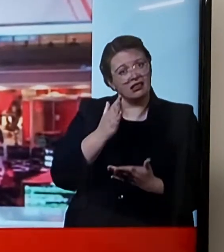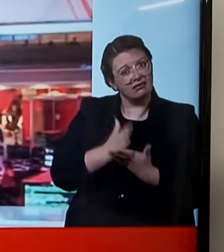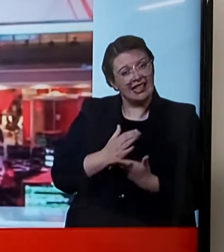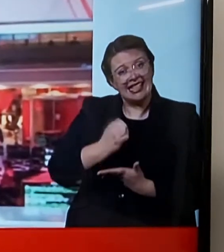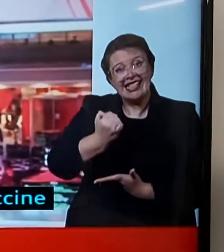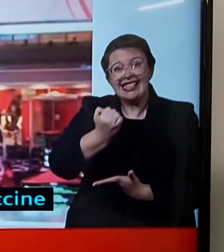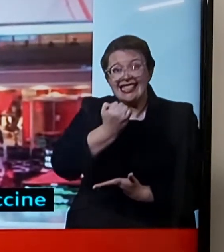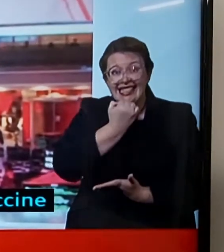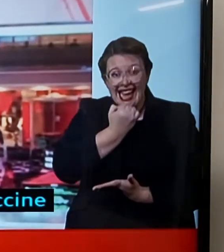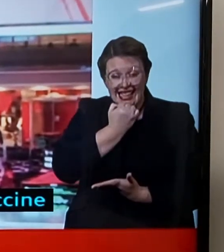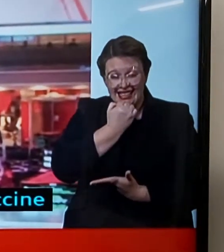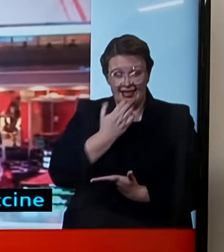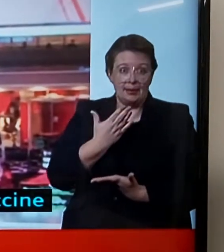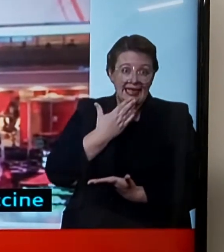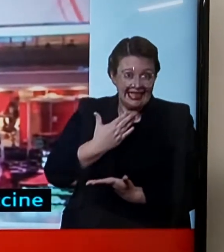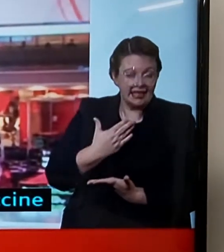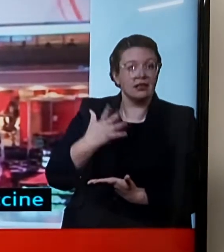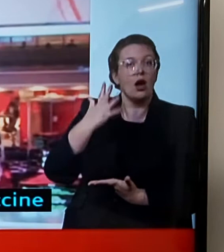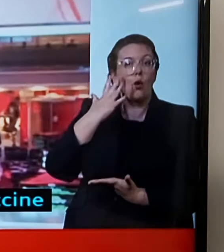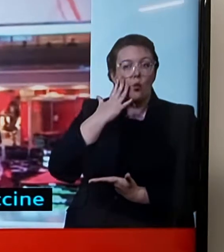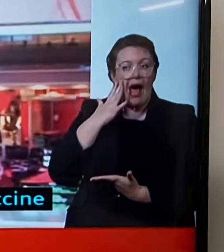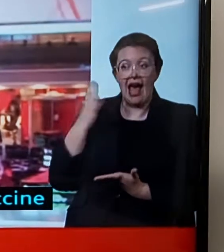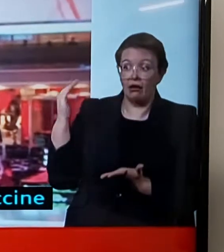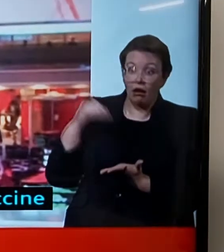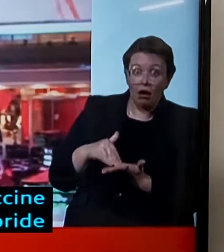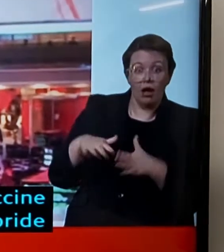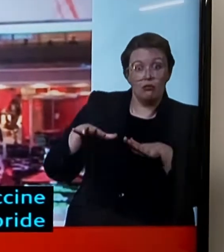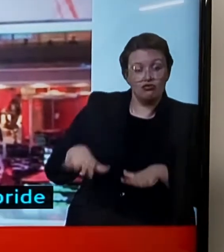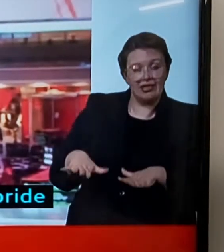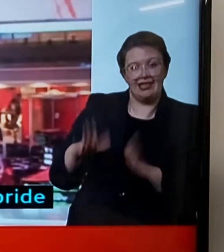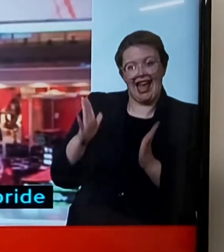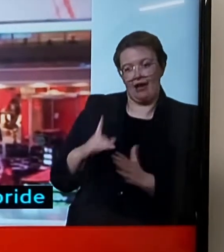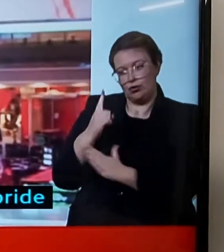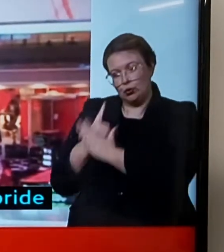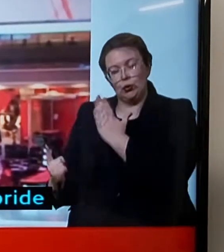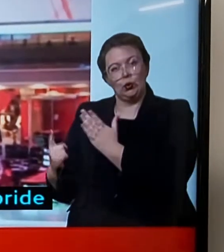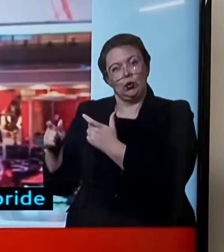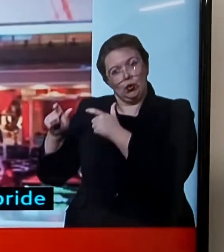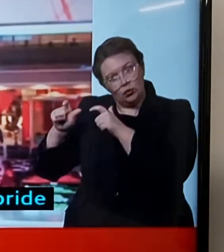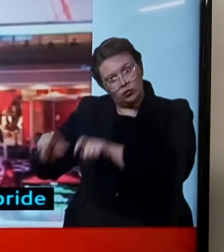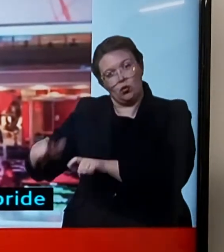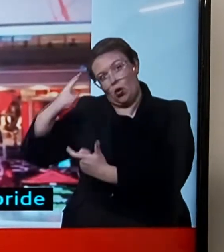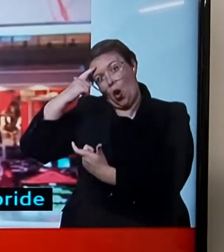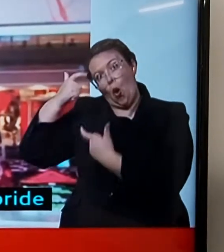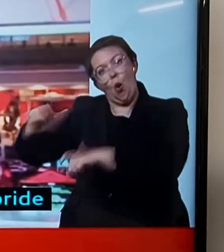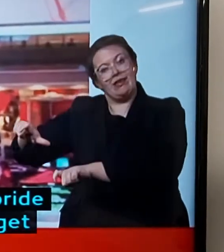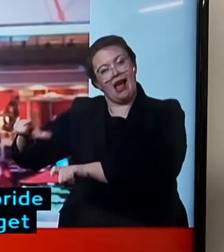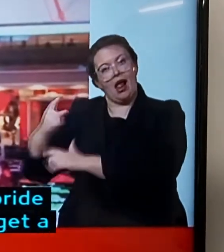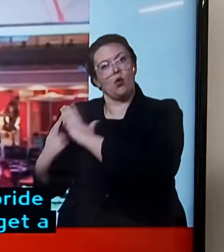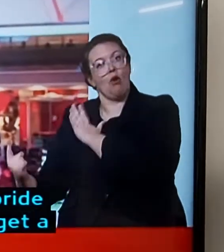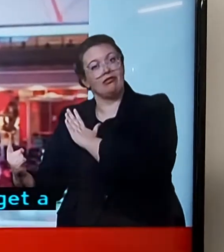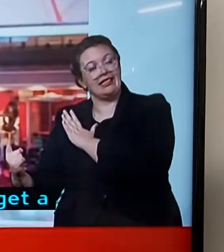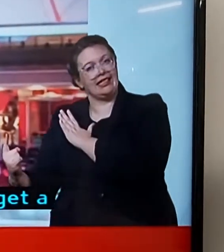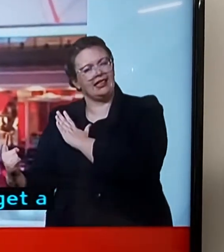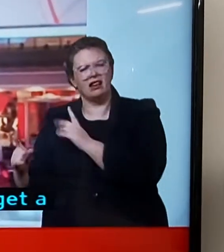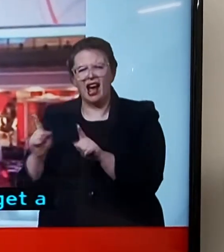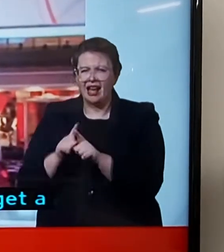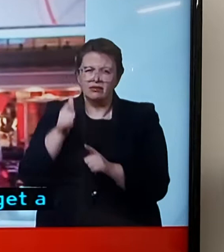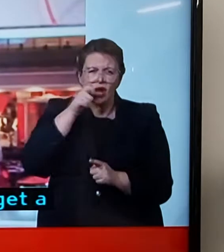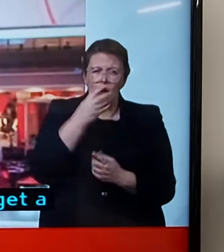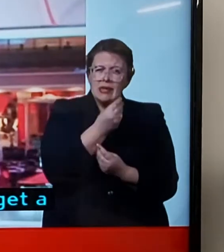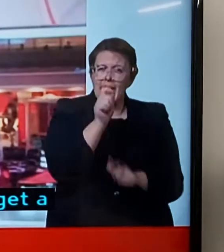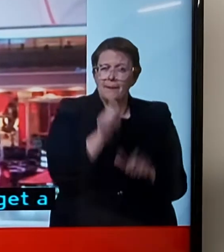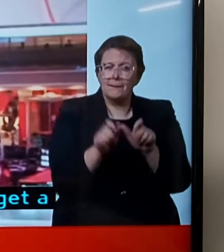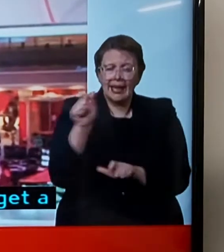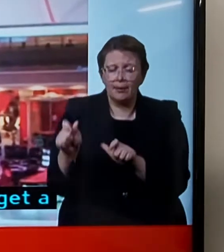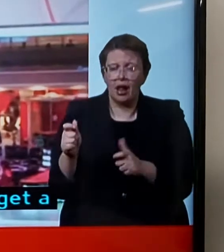hotel quarantine will start, and will you offer more help for people who just can't afford to isolate, as you well know not